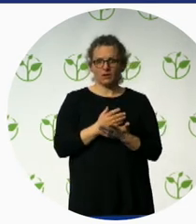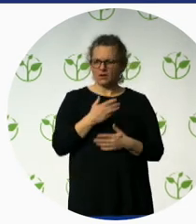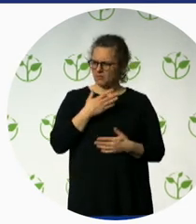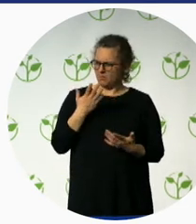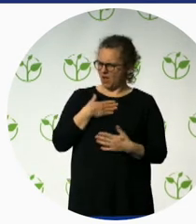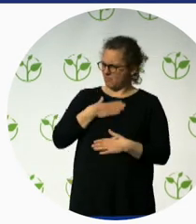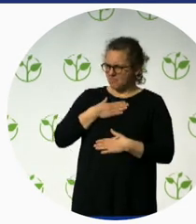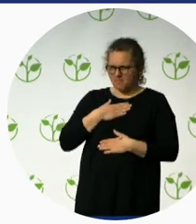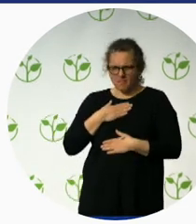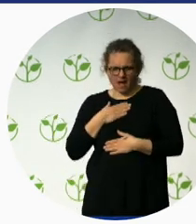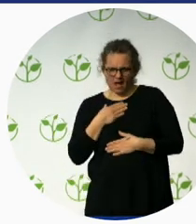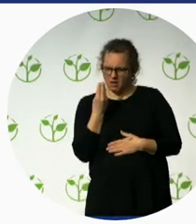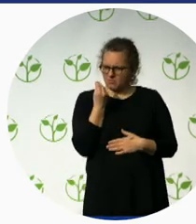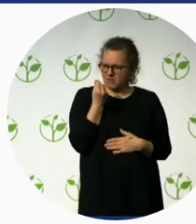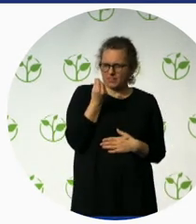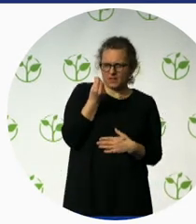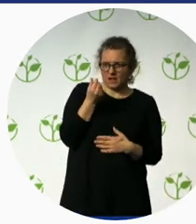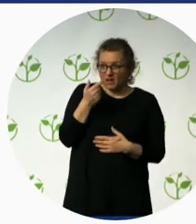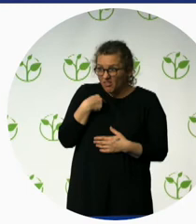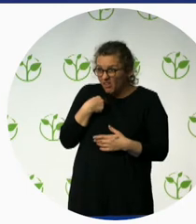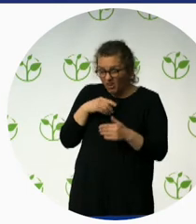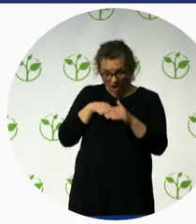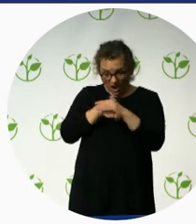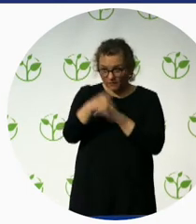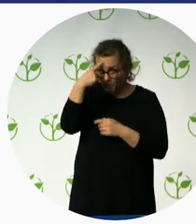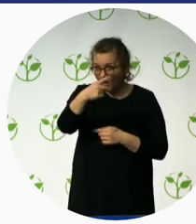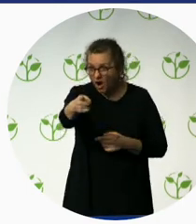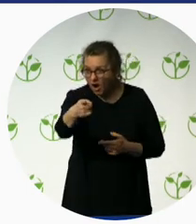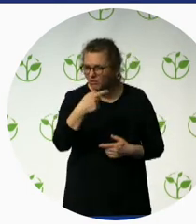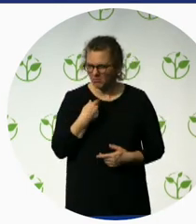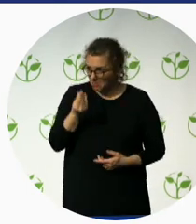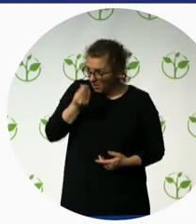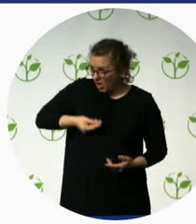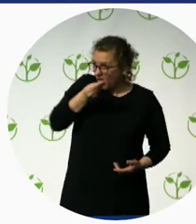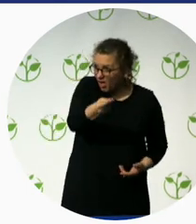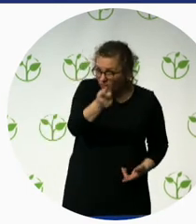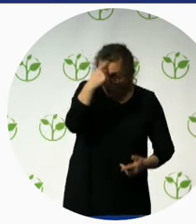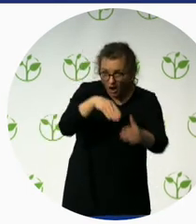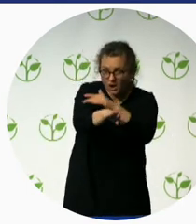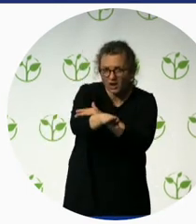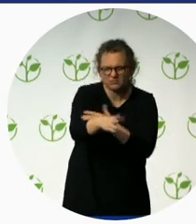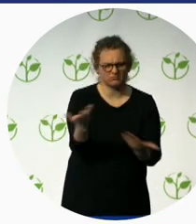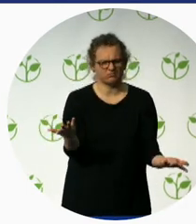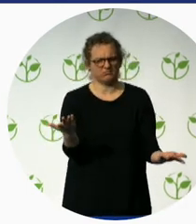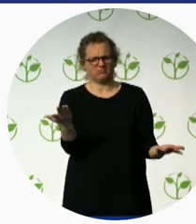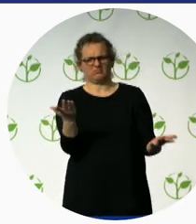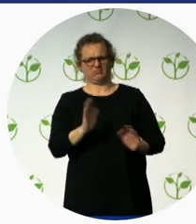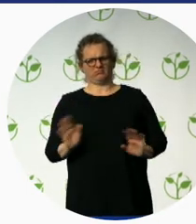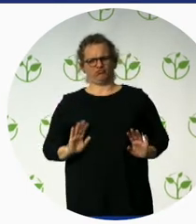Absolutely. It's the argument for the companies, for the private sector to see the disability